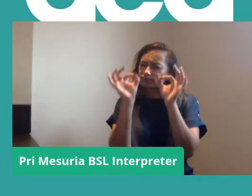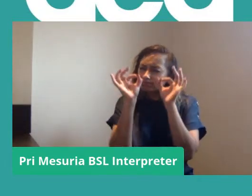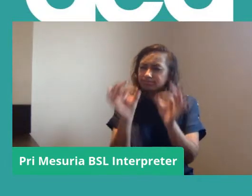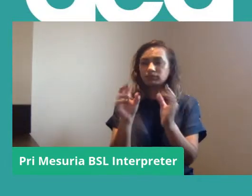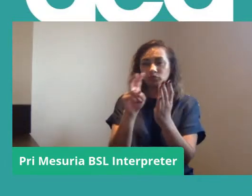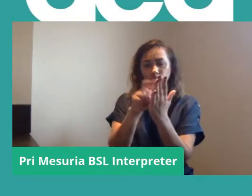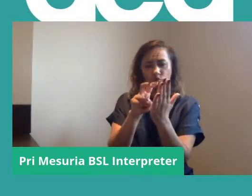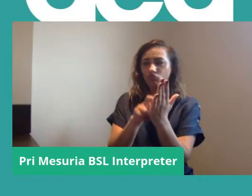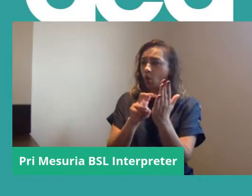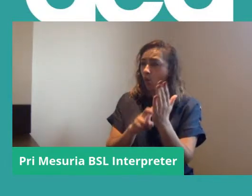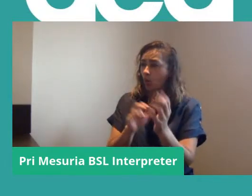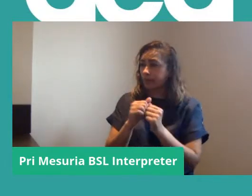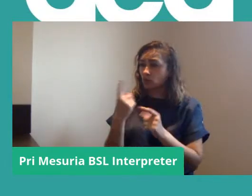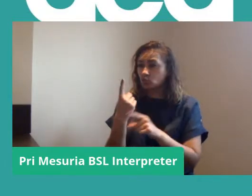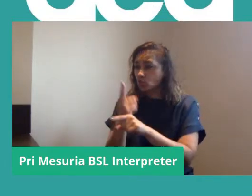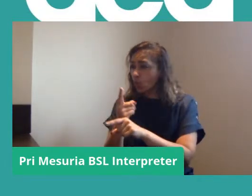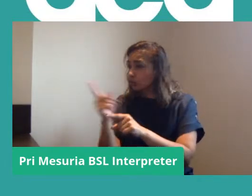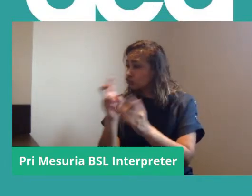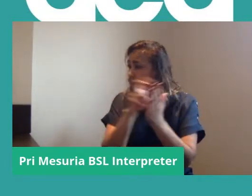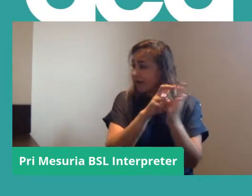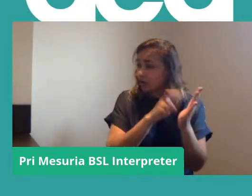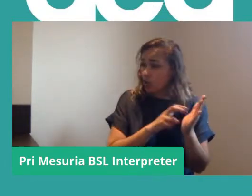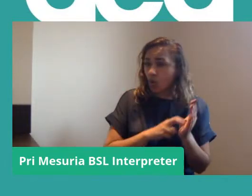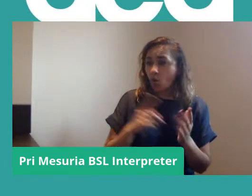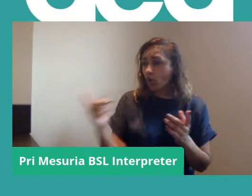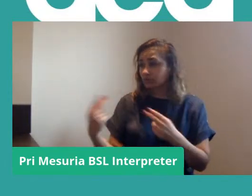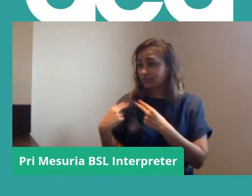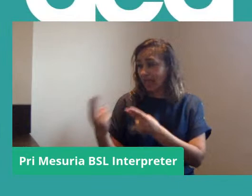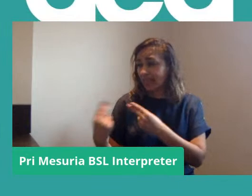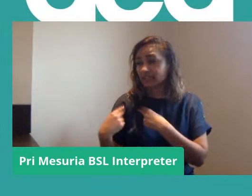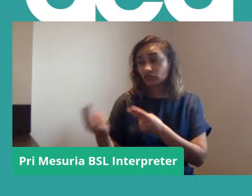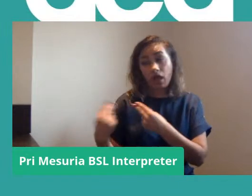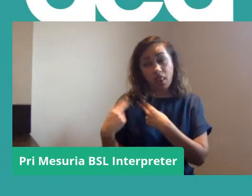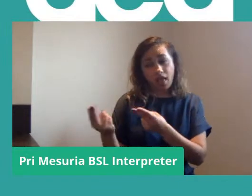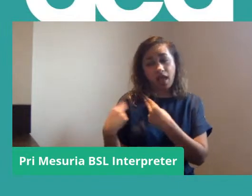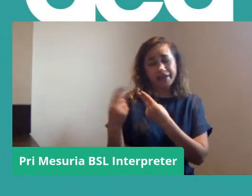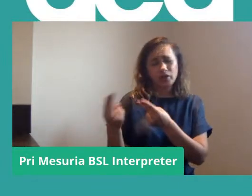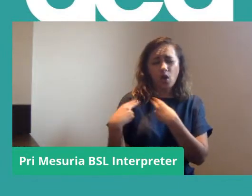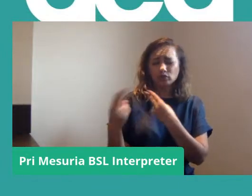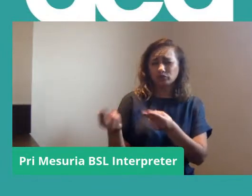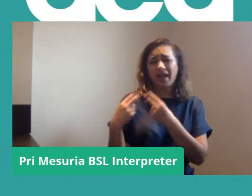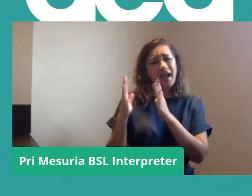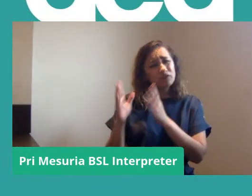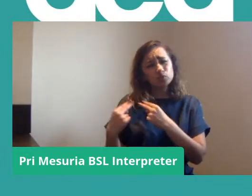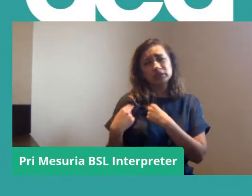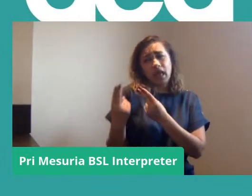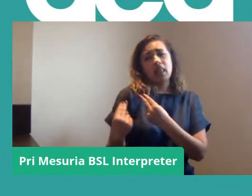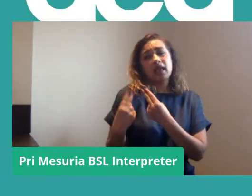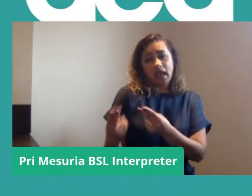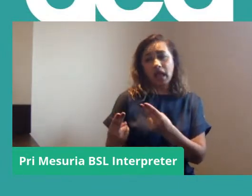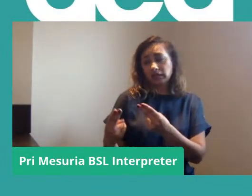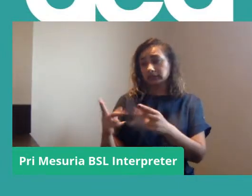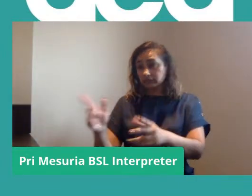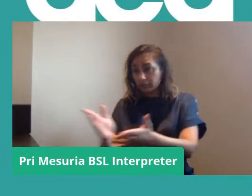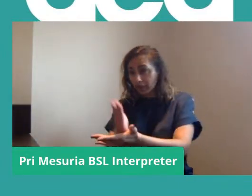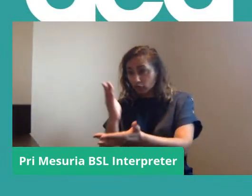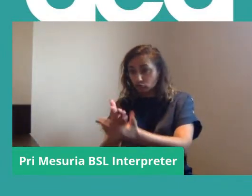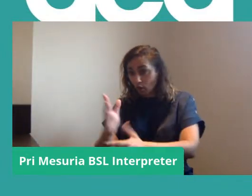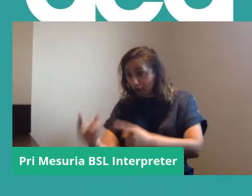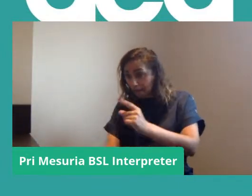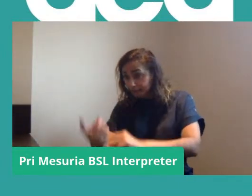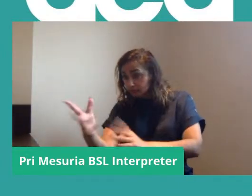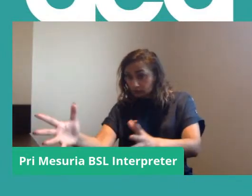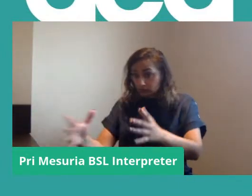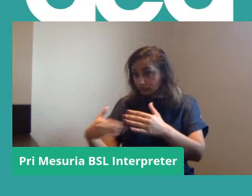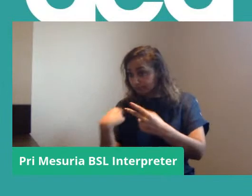to and what it is you're trying to do. Delegation, delegation, delegation, and following up that delegation. And